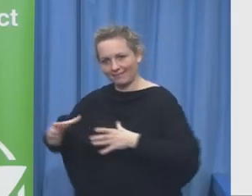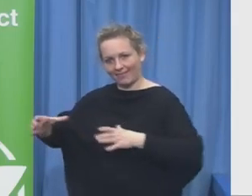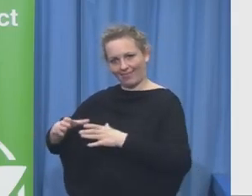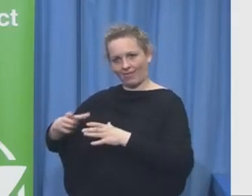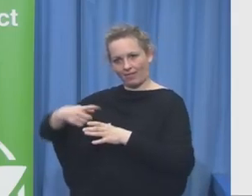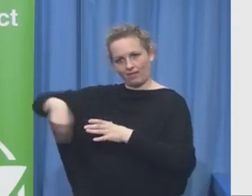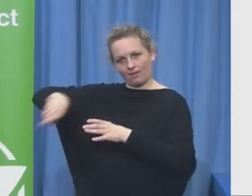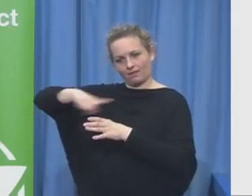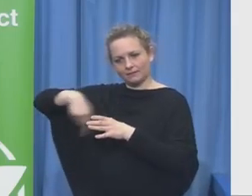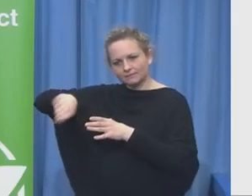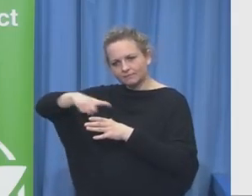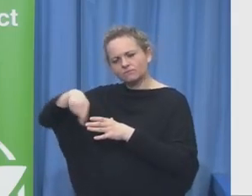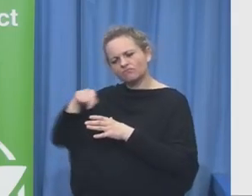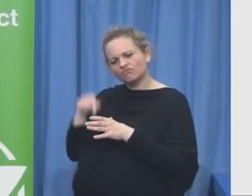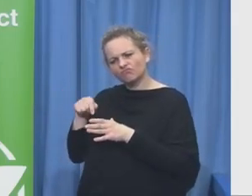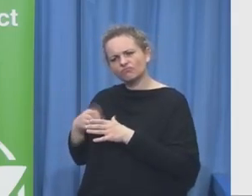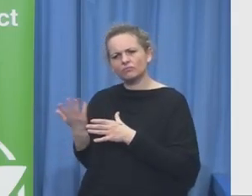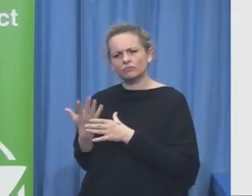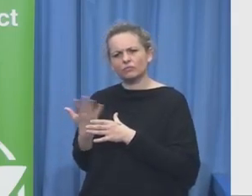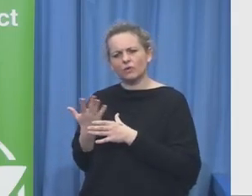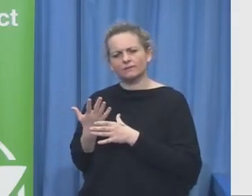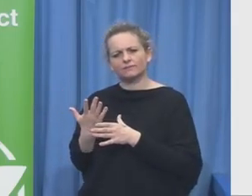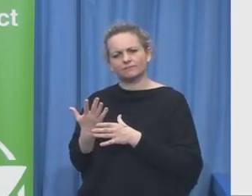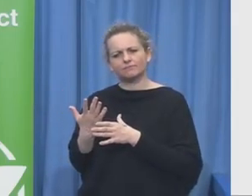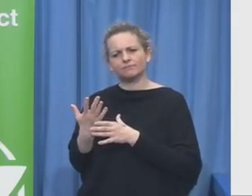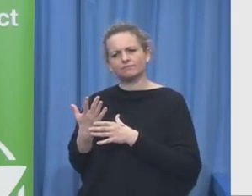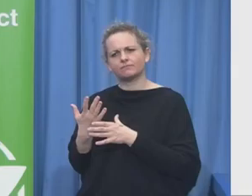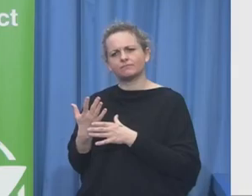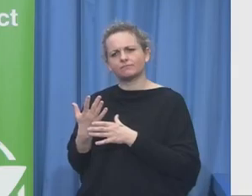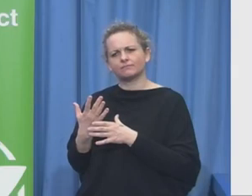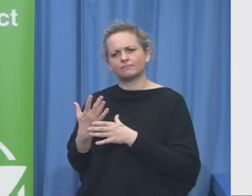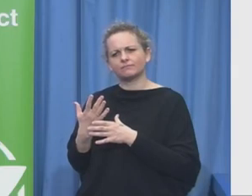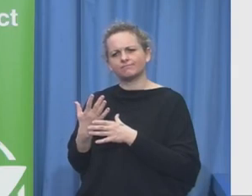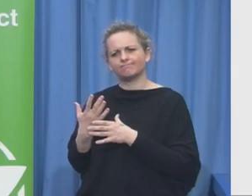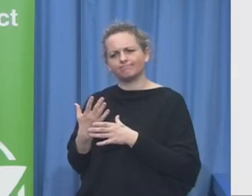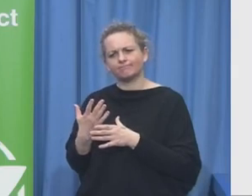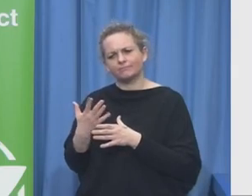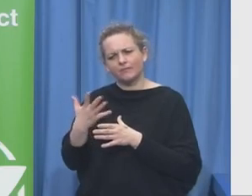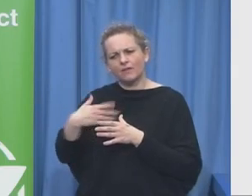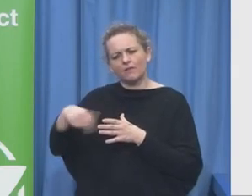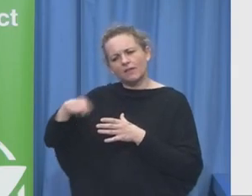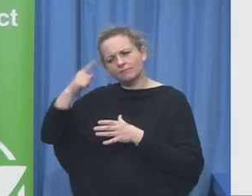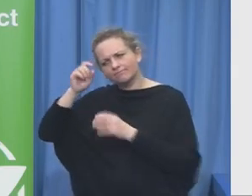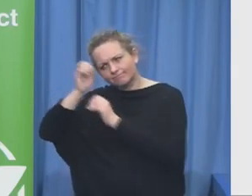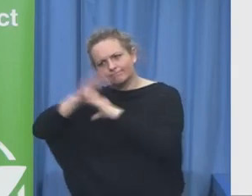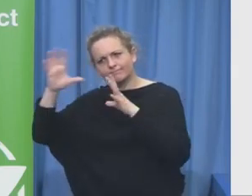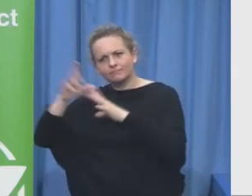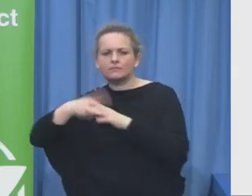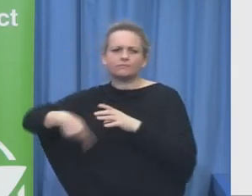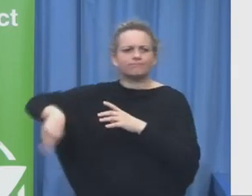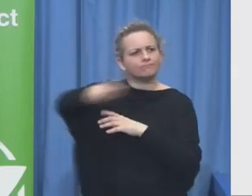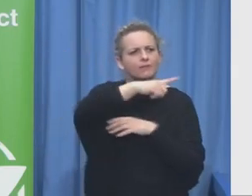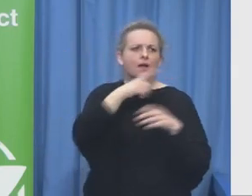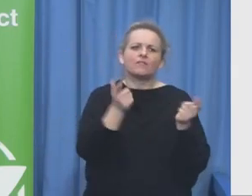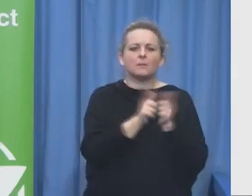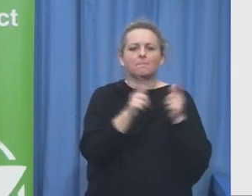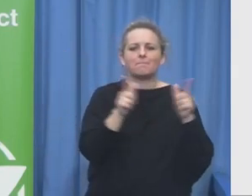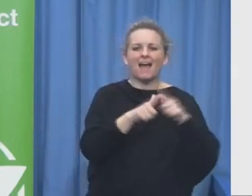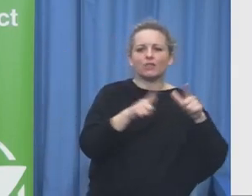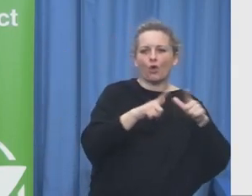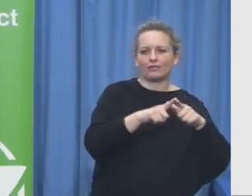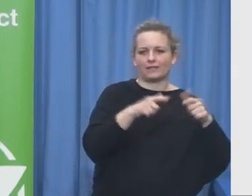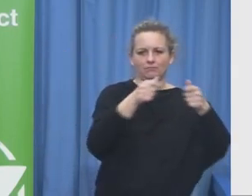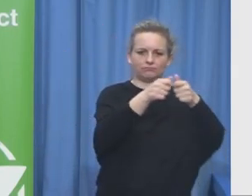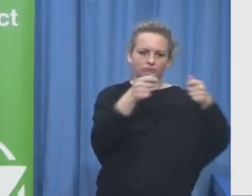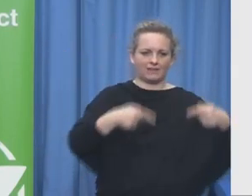a common mission meaning that we take the mission of the government or the partners